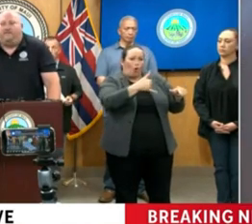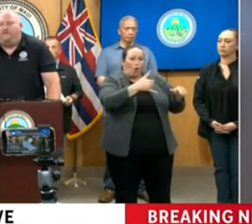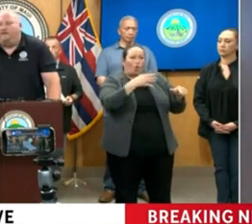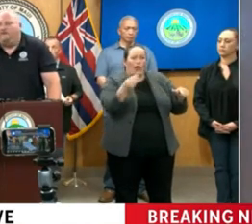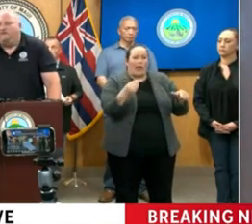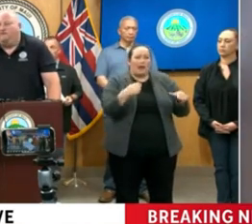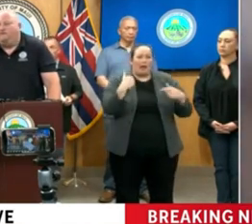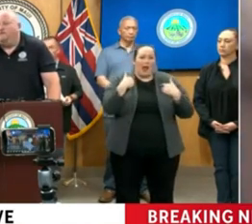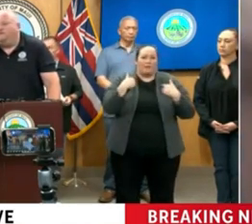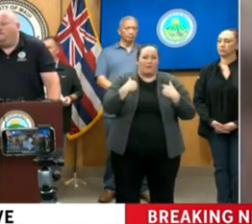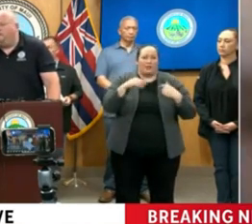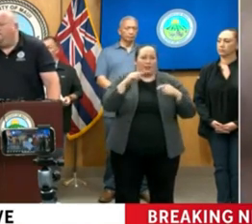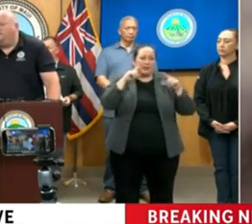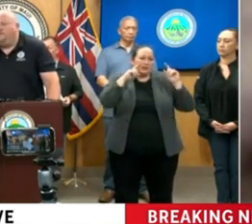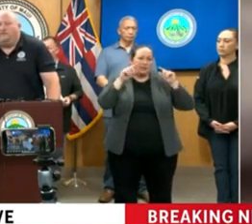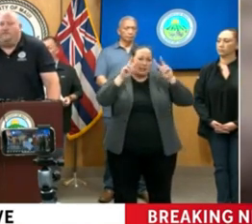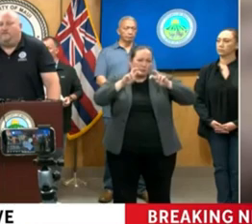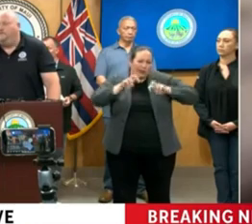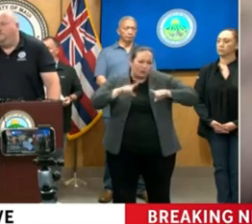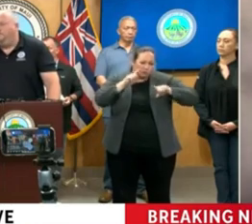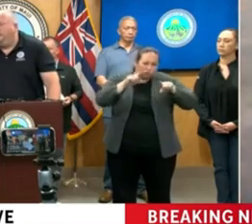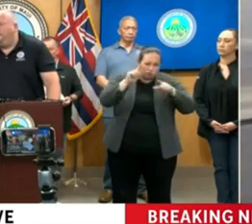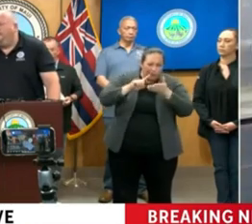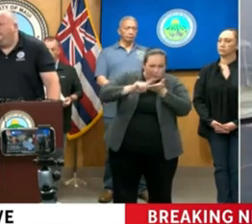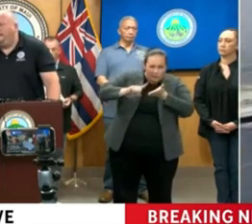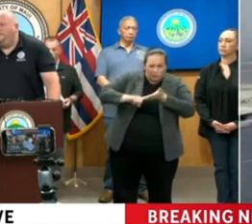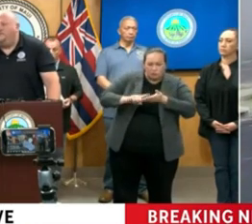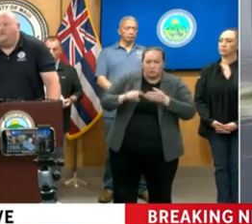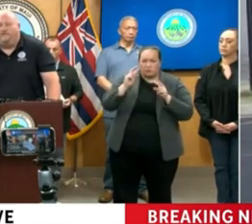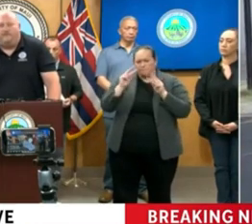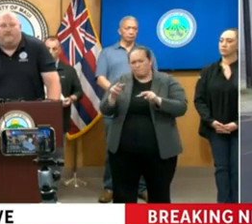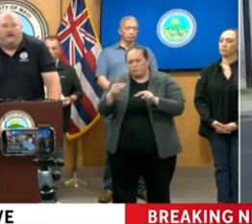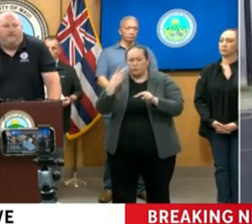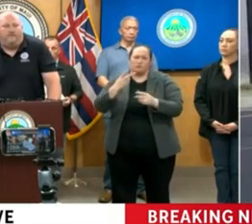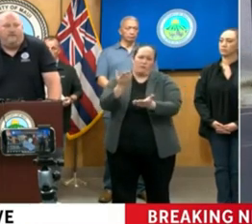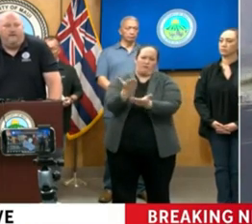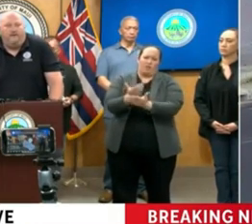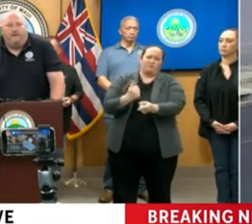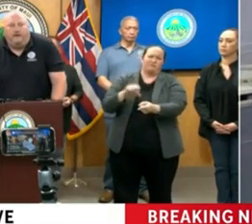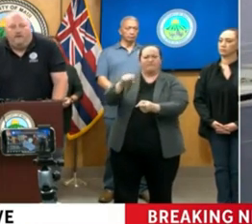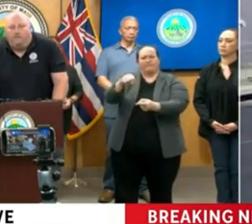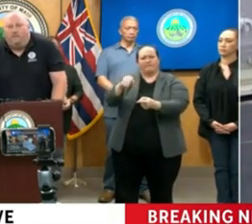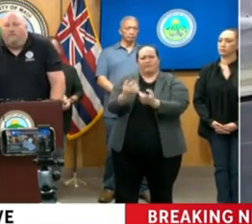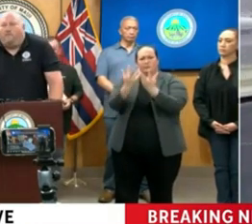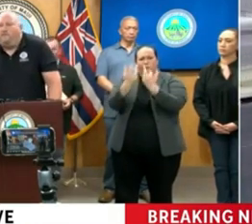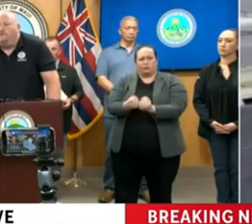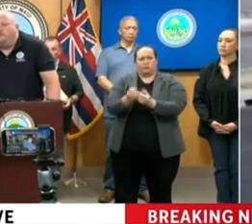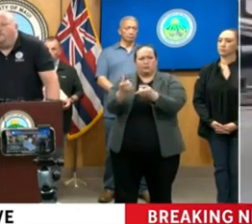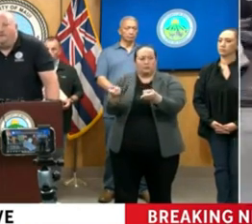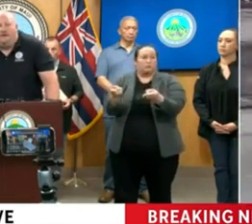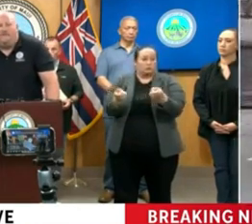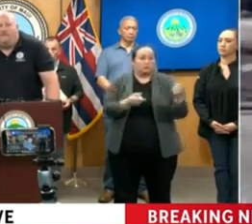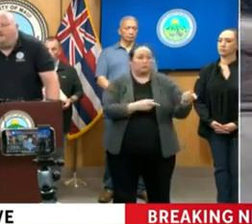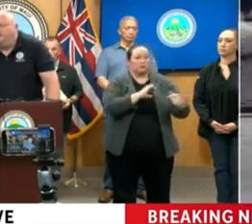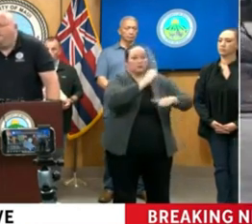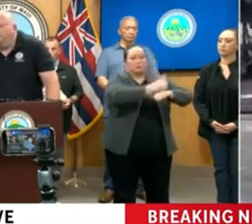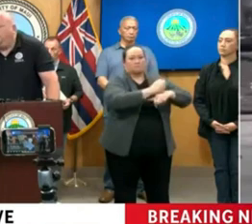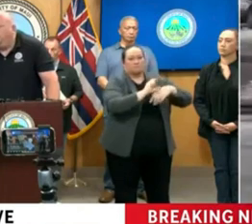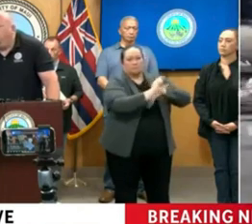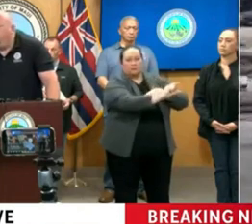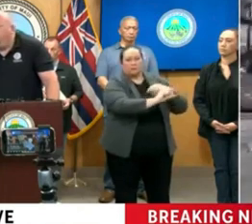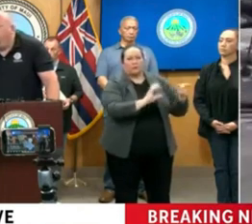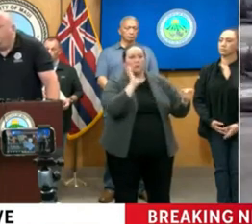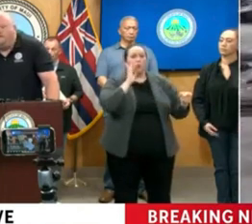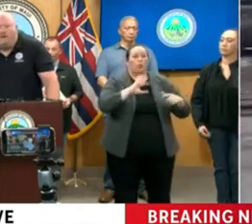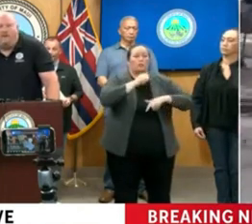actually get inspectors to use some of that visual imagery to validate the damages to someone's house. What we'll do is set up recovery centers